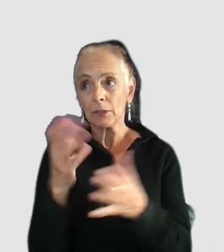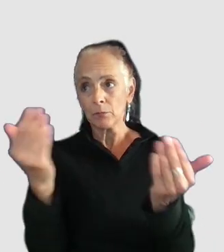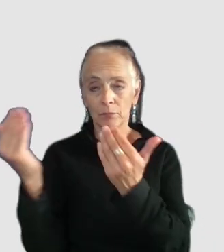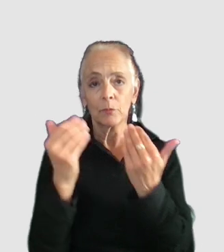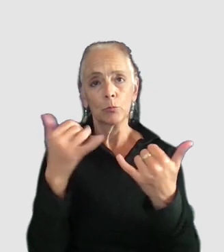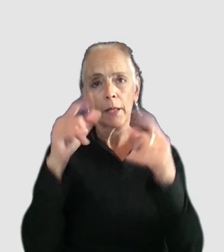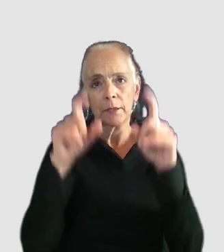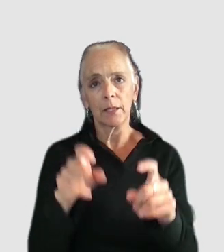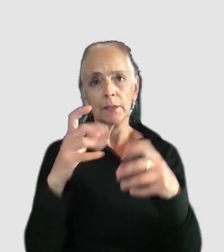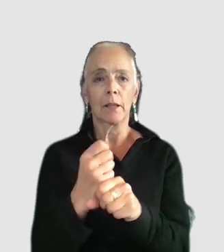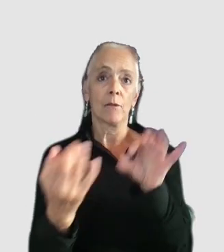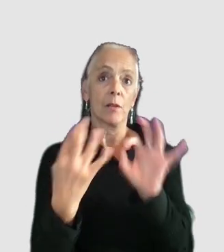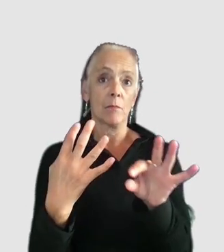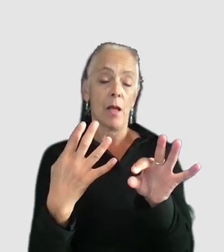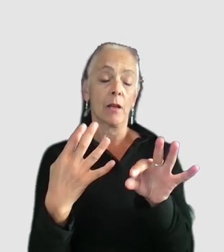as early as you can.